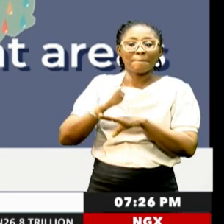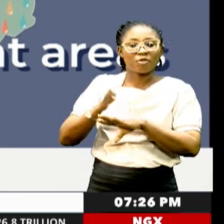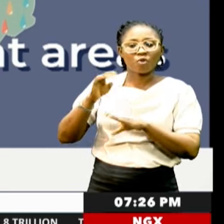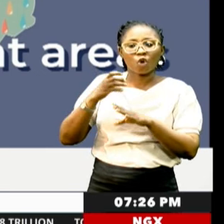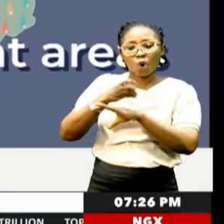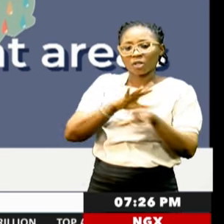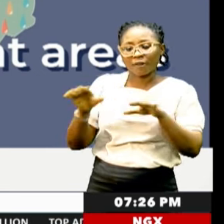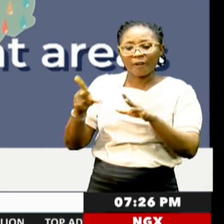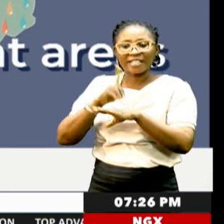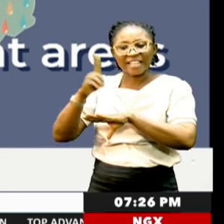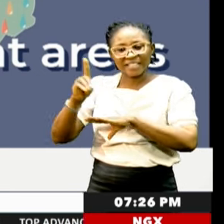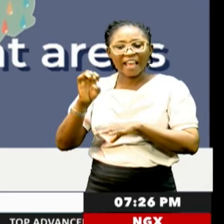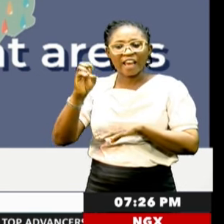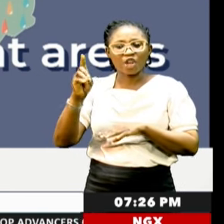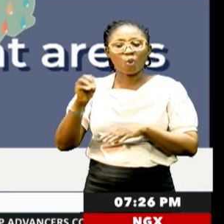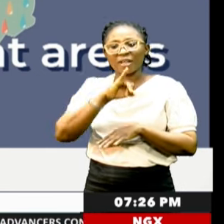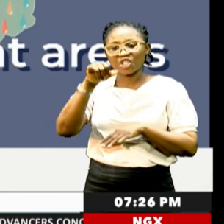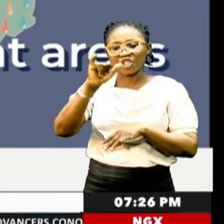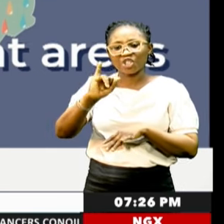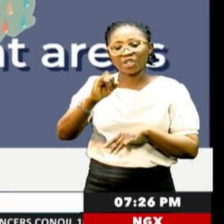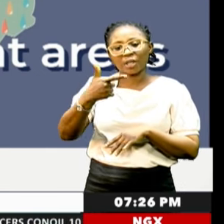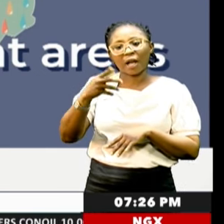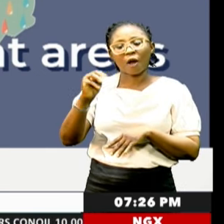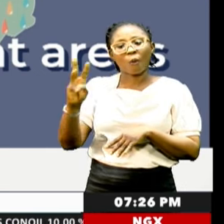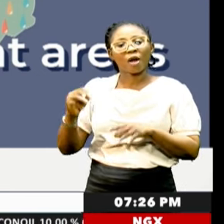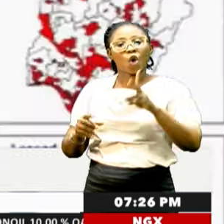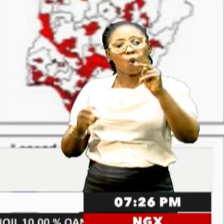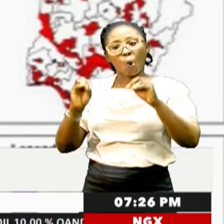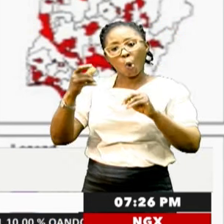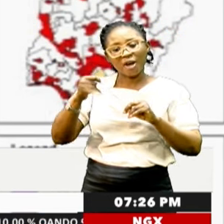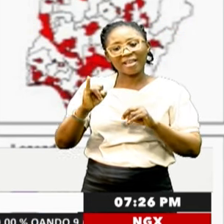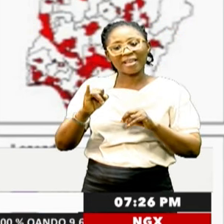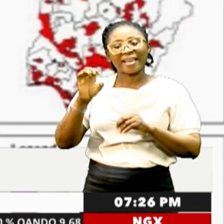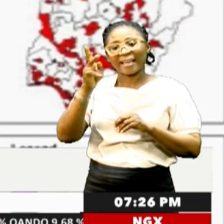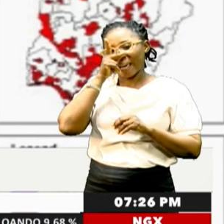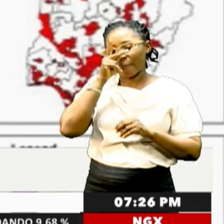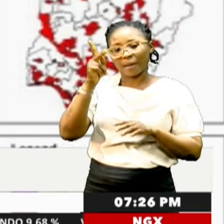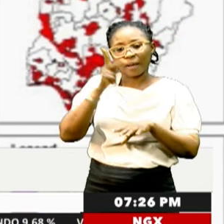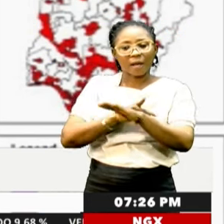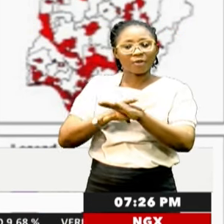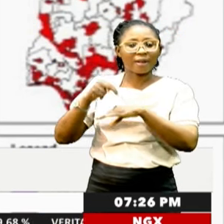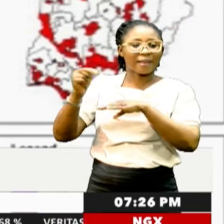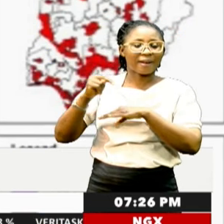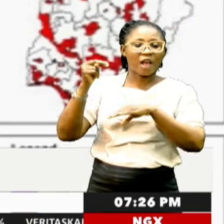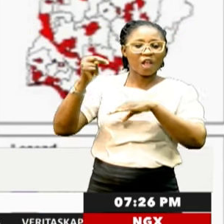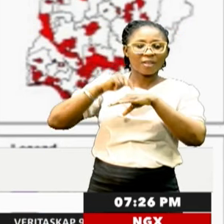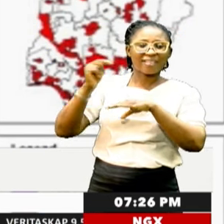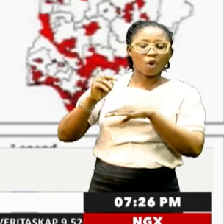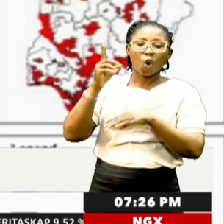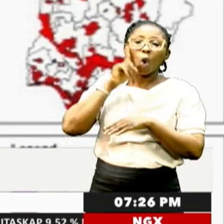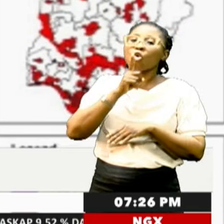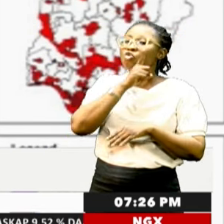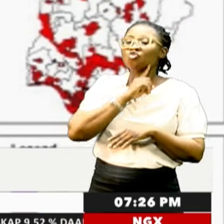River, Delta, Edu, and Jigawa. Wadaza, Kogi, Kebi, Kuduna, Niger, Nasrawa, Ondo,